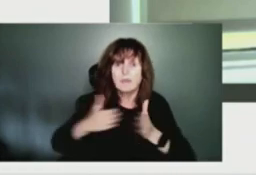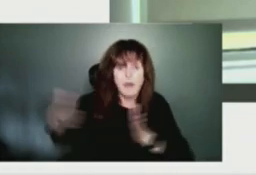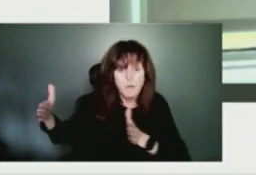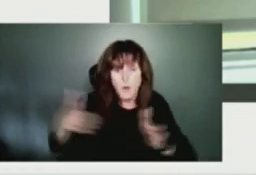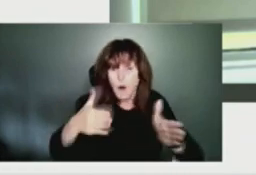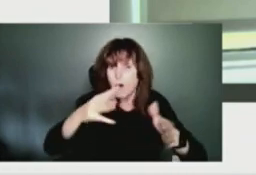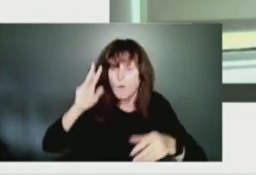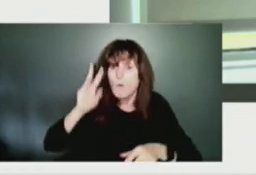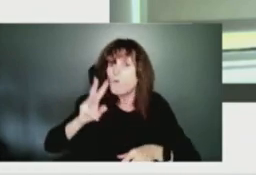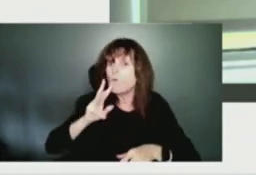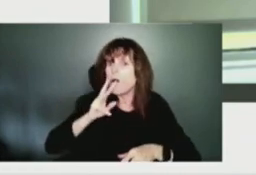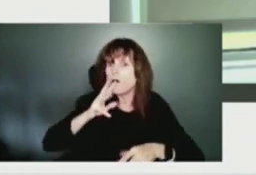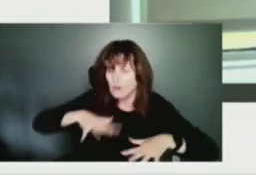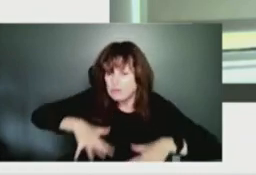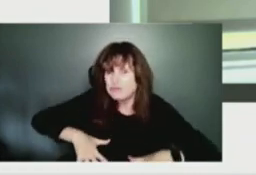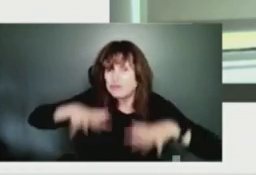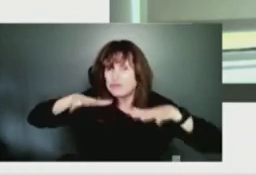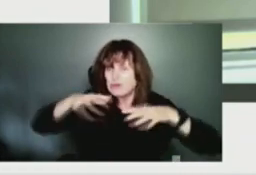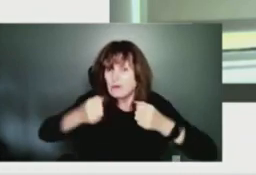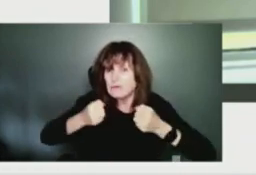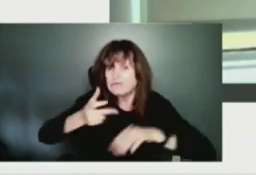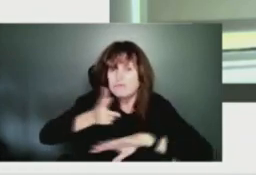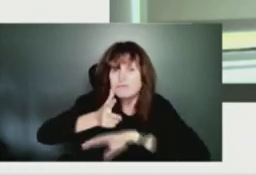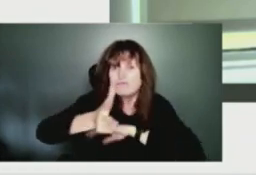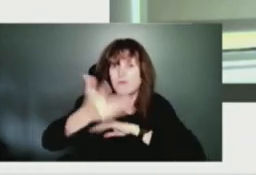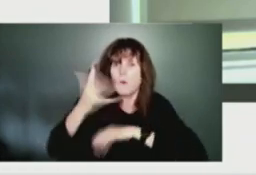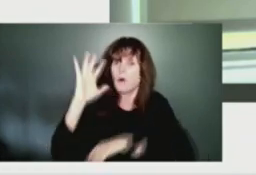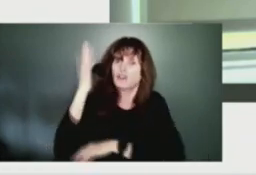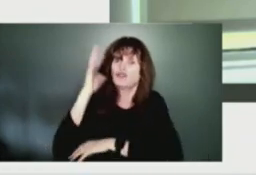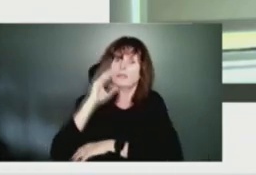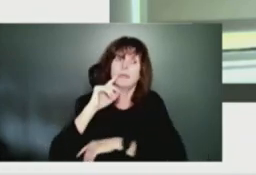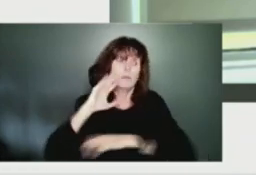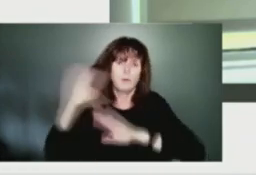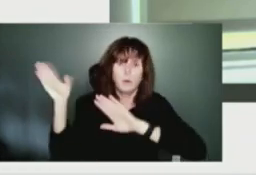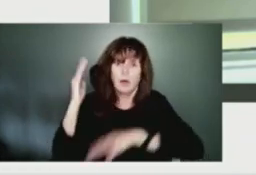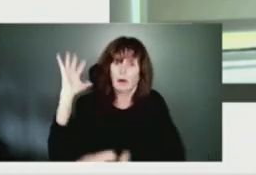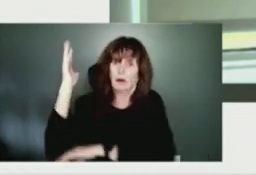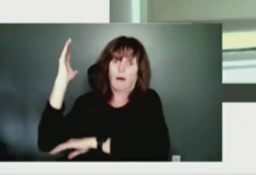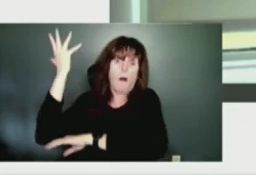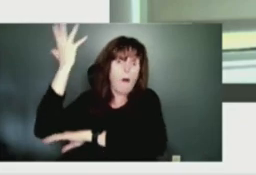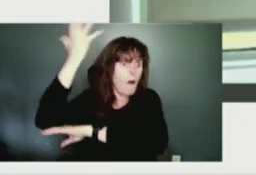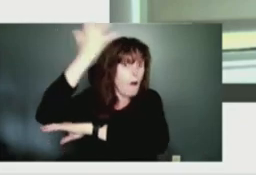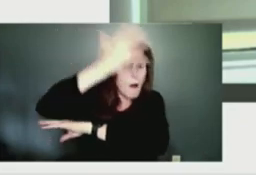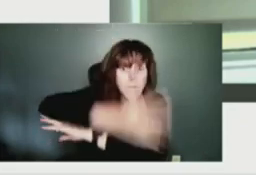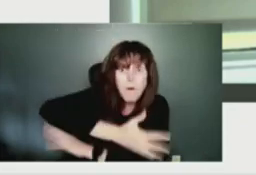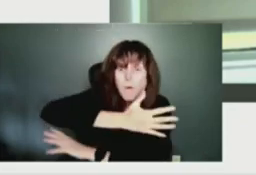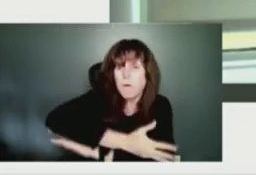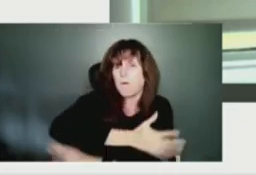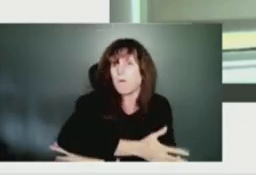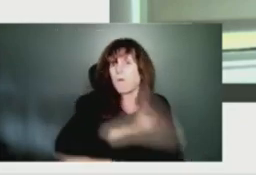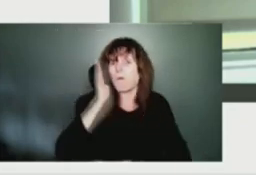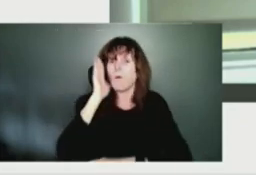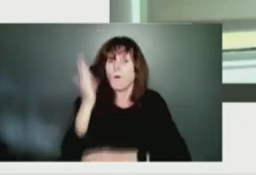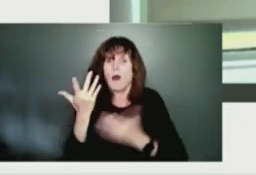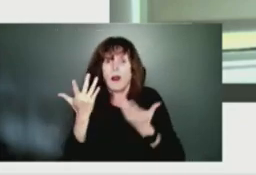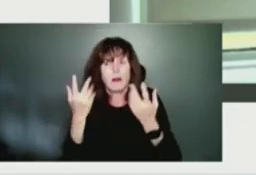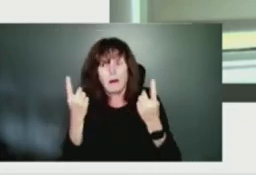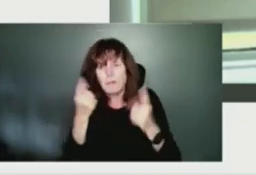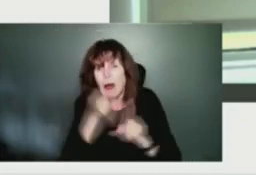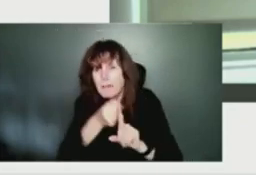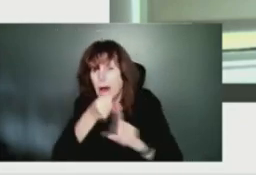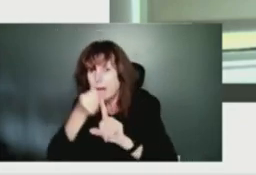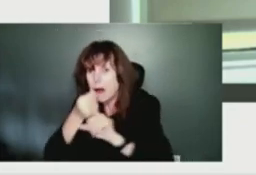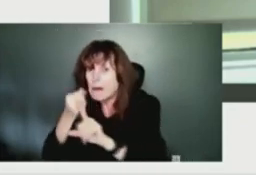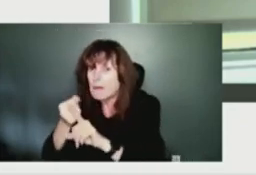you know, running into some debris from a fallen tree, it's always best, if you can, to stay home, you know, during the